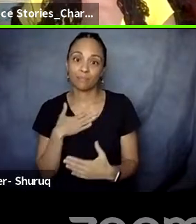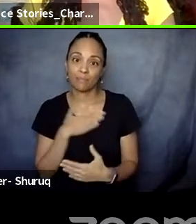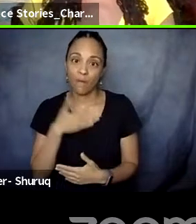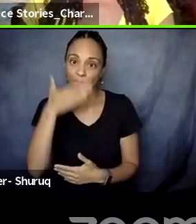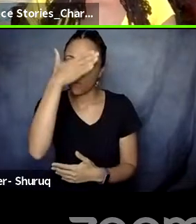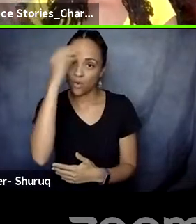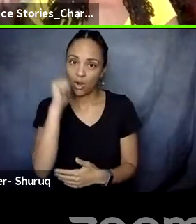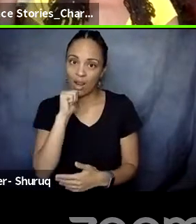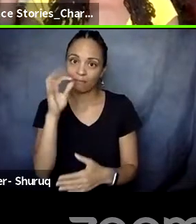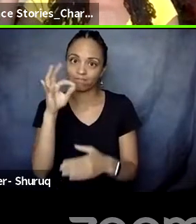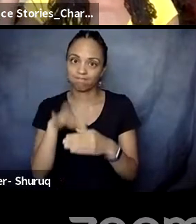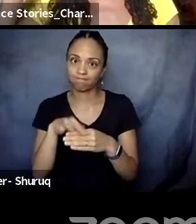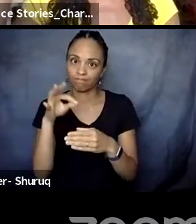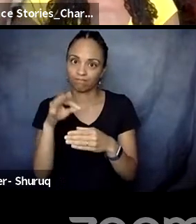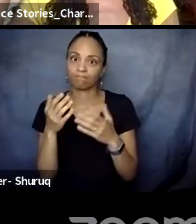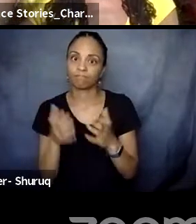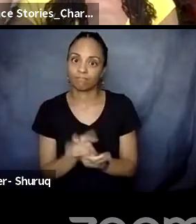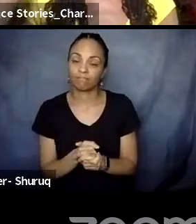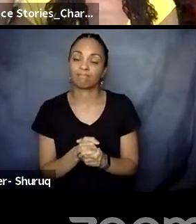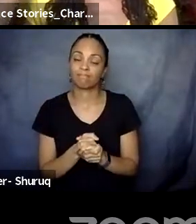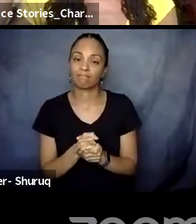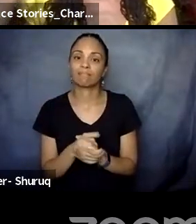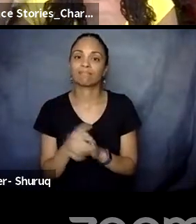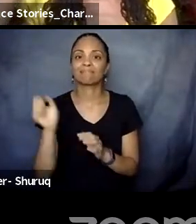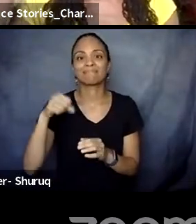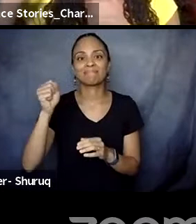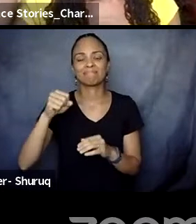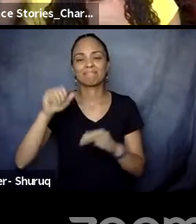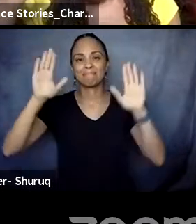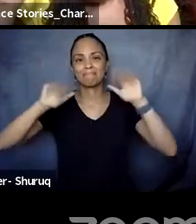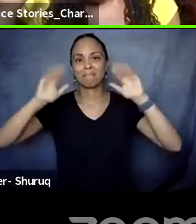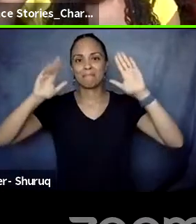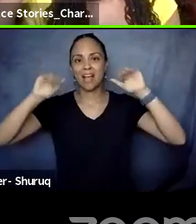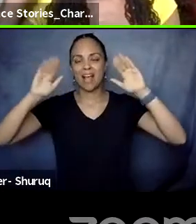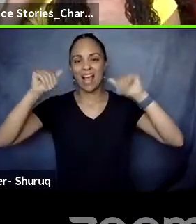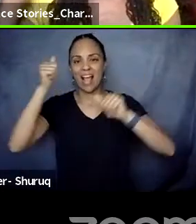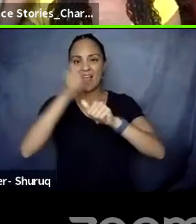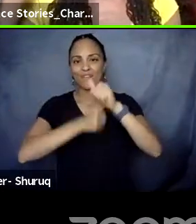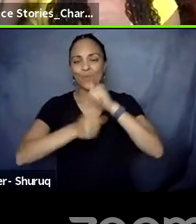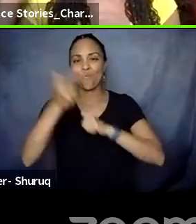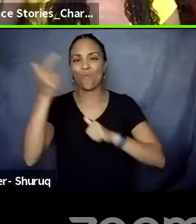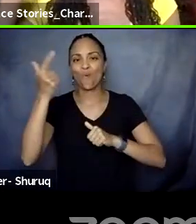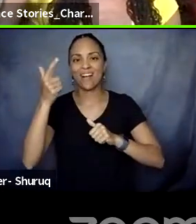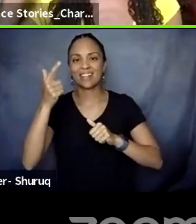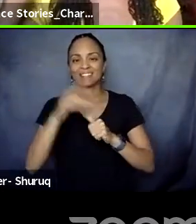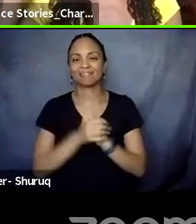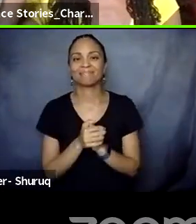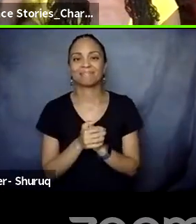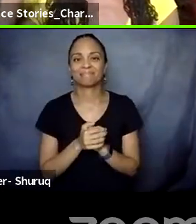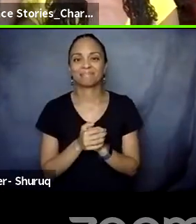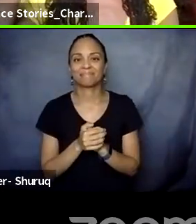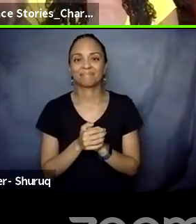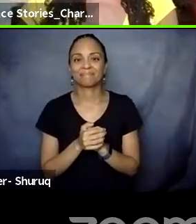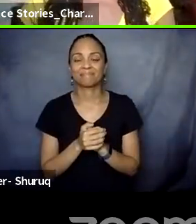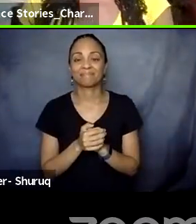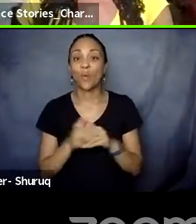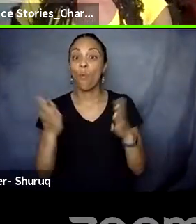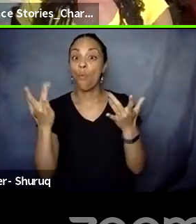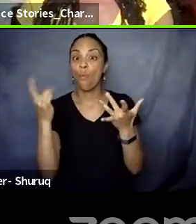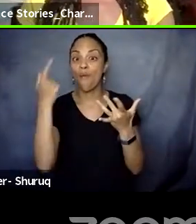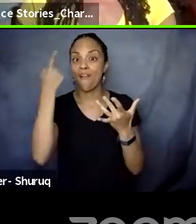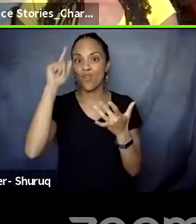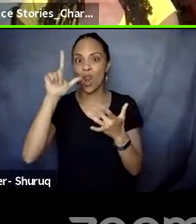yes yes bye everybody stay tuned Nick is gonna drop the link in a second